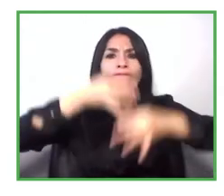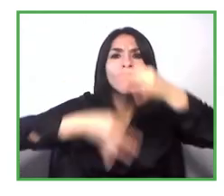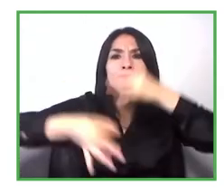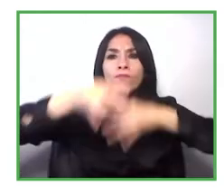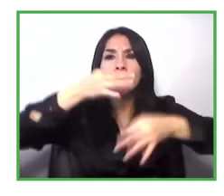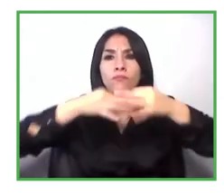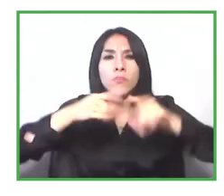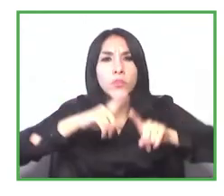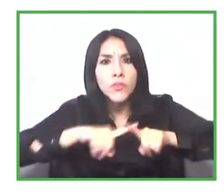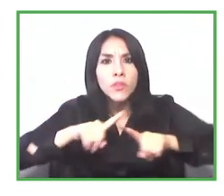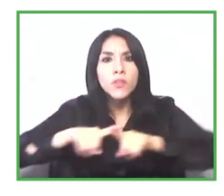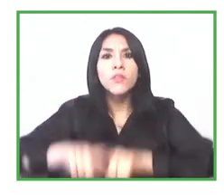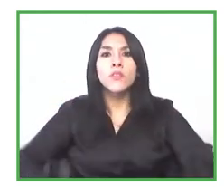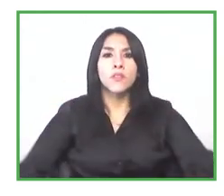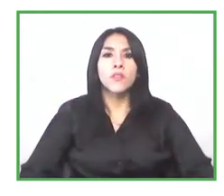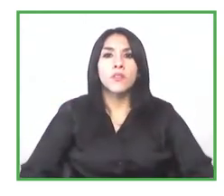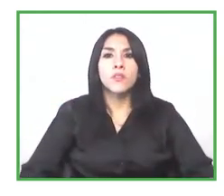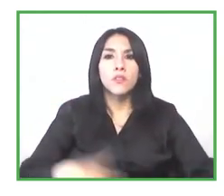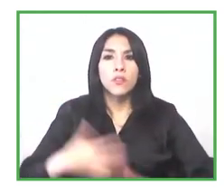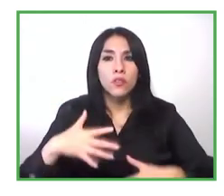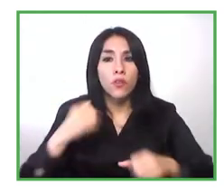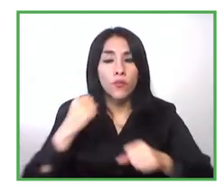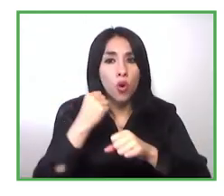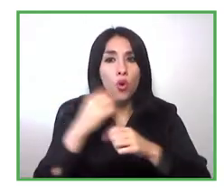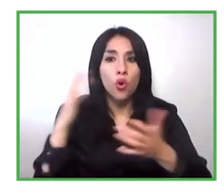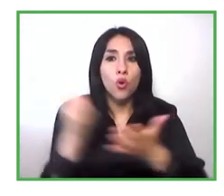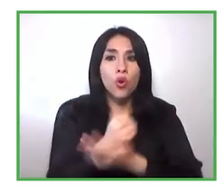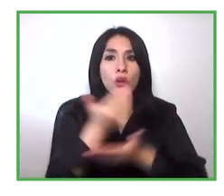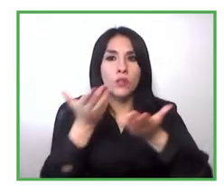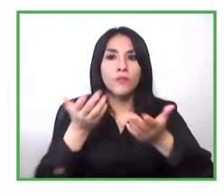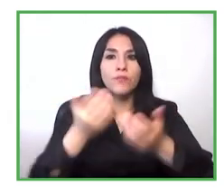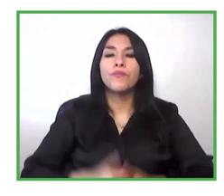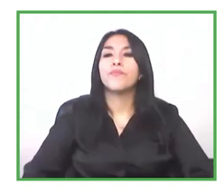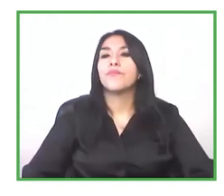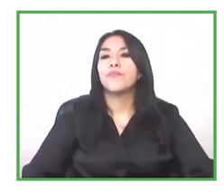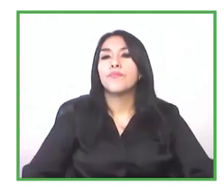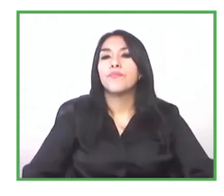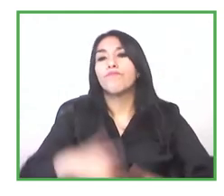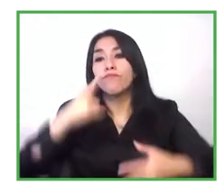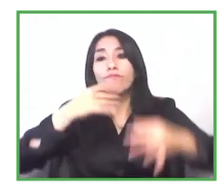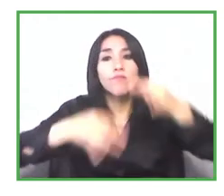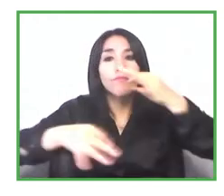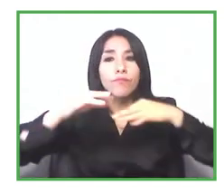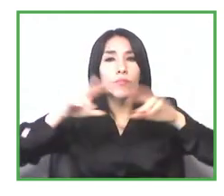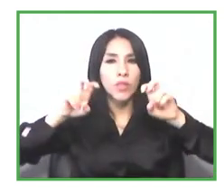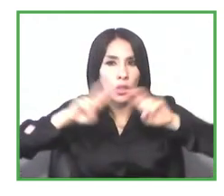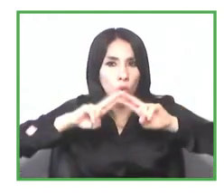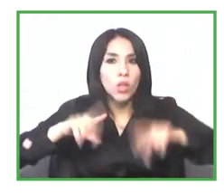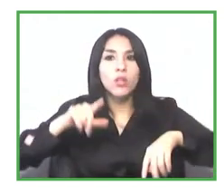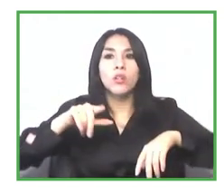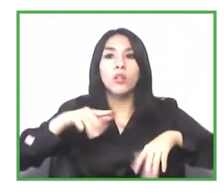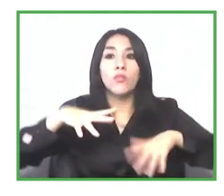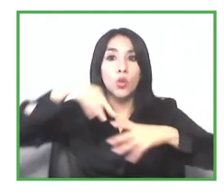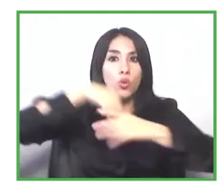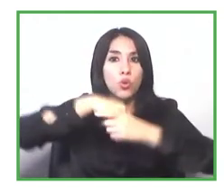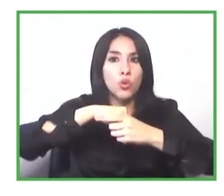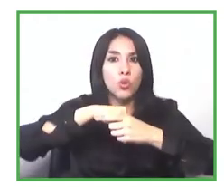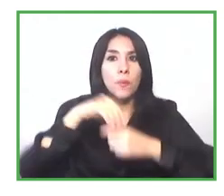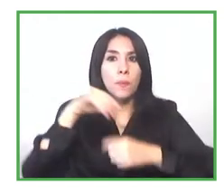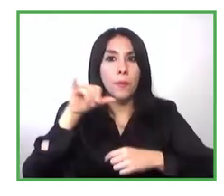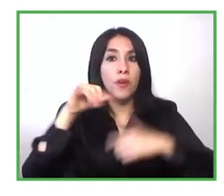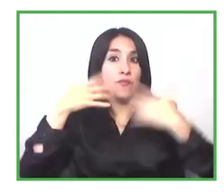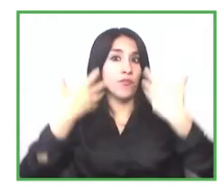commercialize the products of this different entrepreneurs going through banking banking is already being